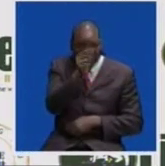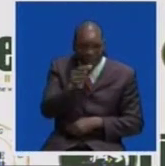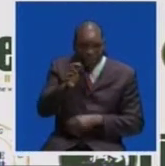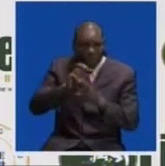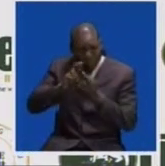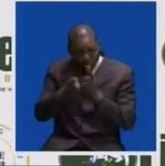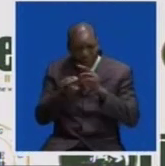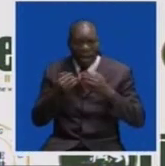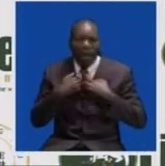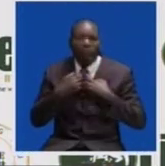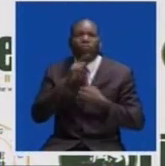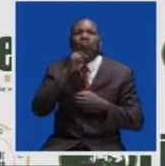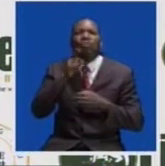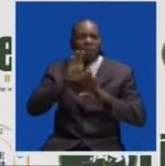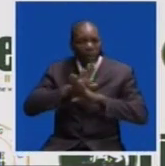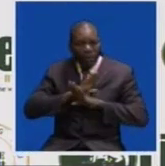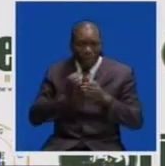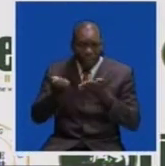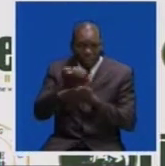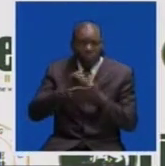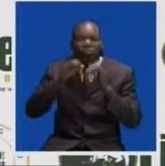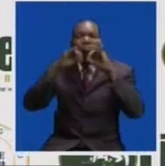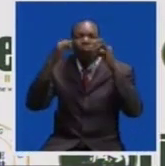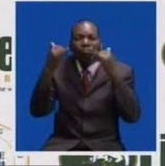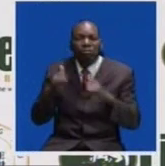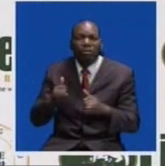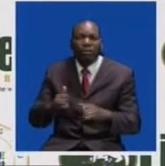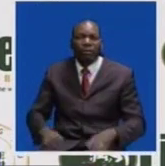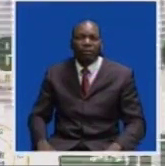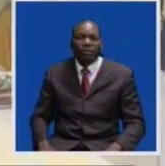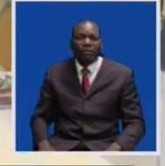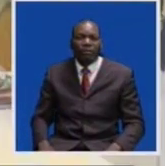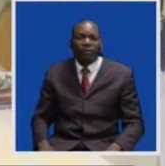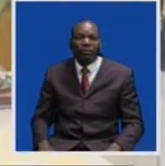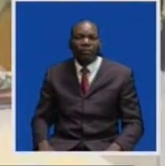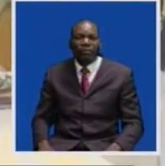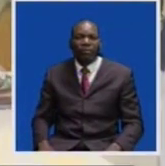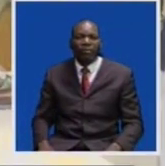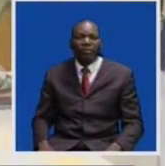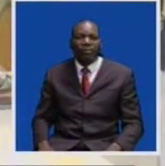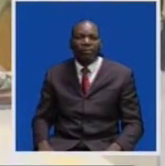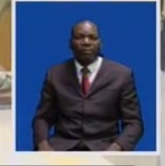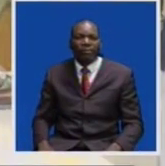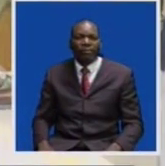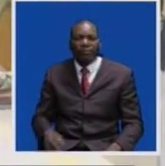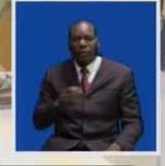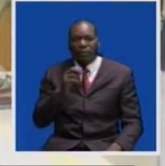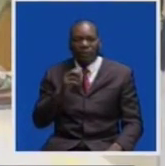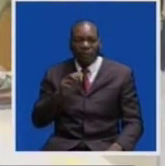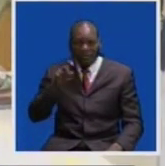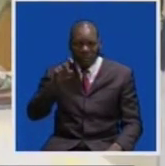in ensuring Zambia becomes economically stable. We need to look forward to him